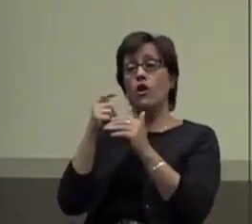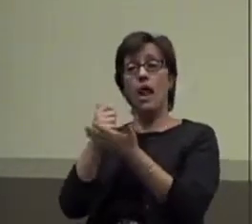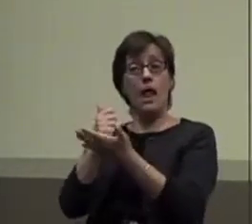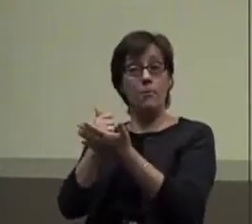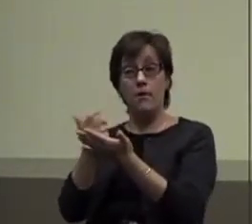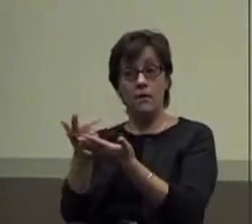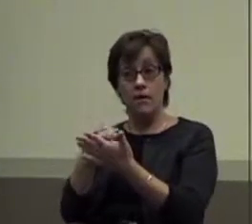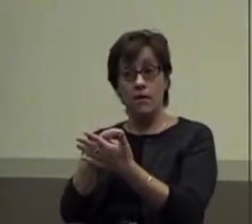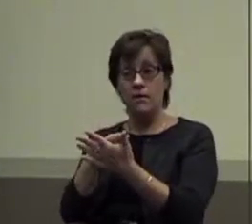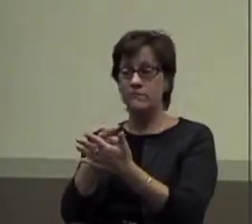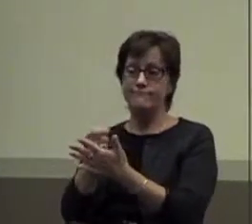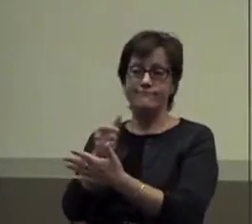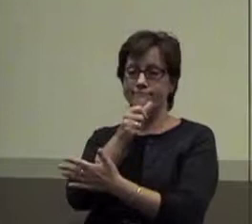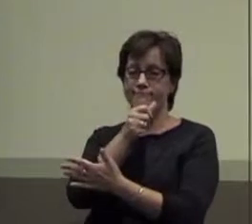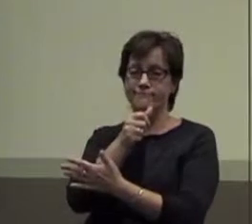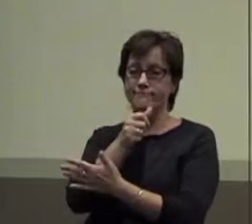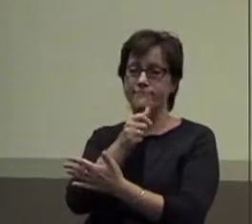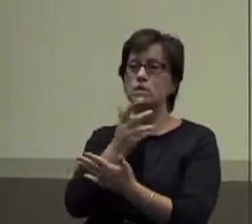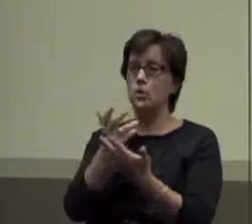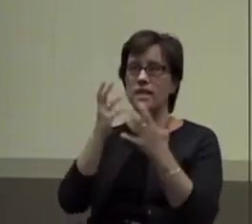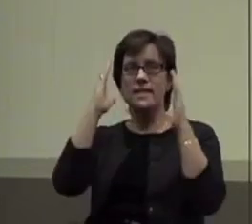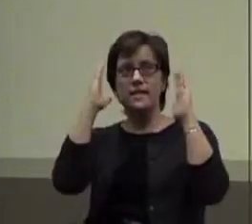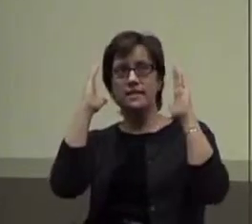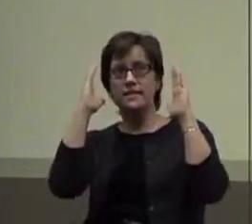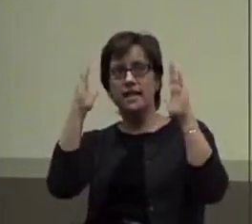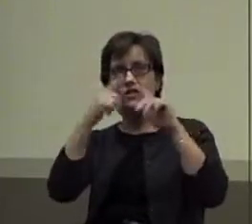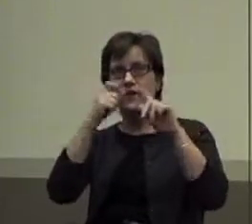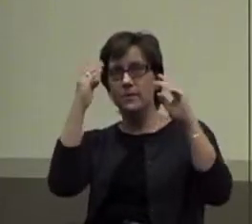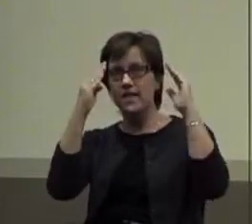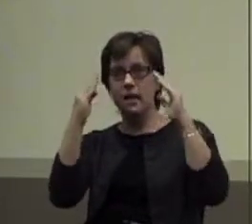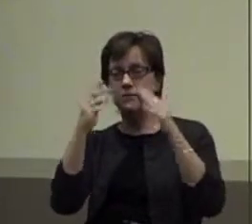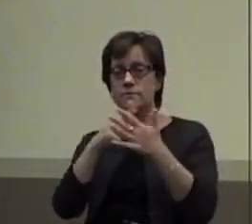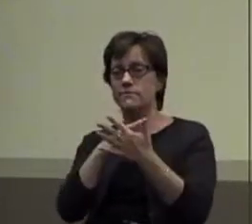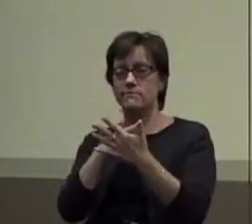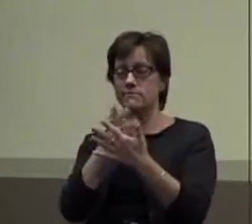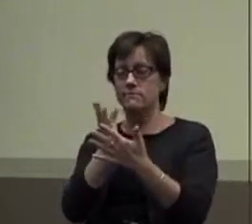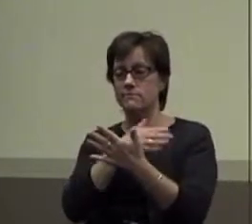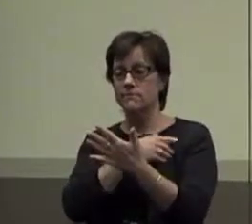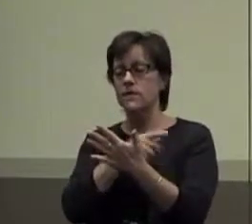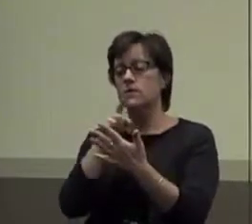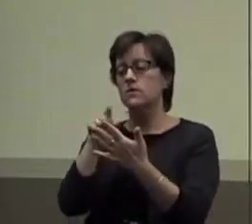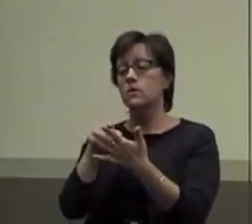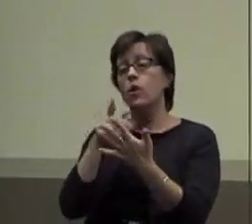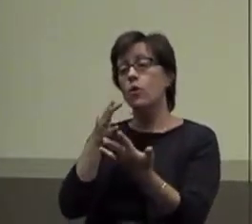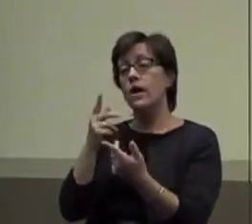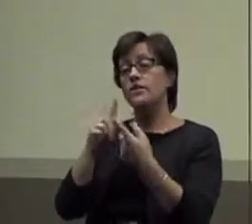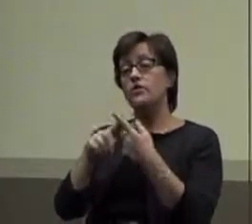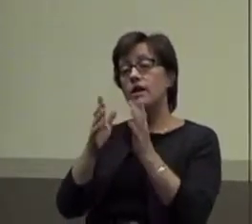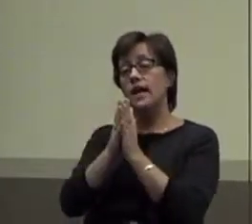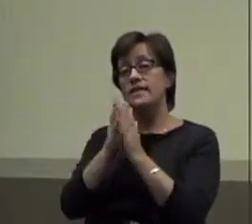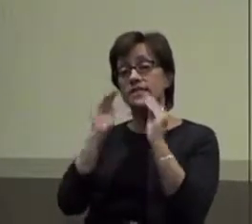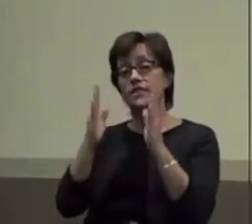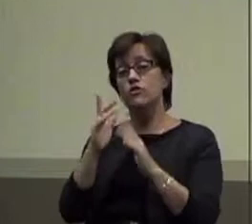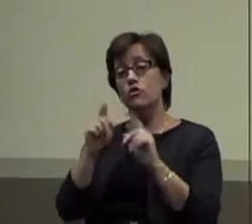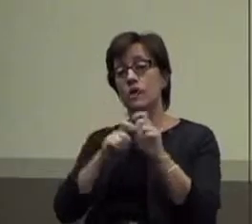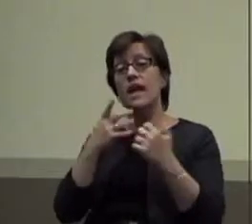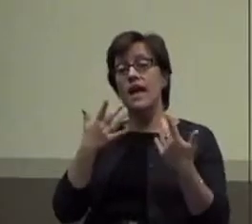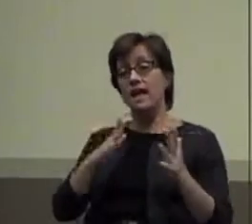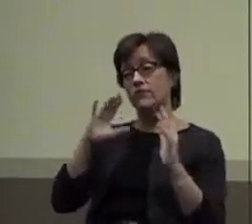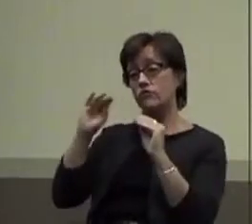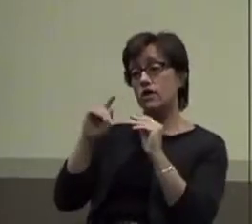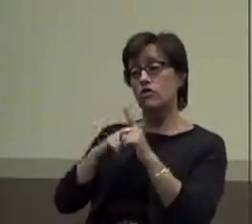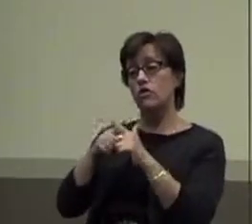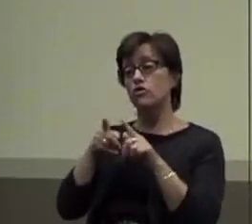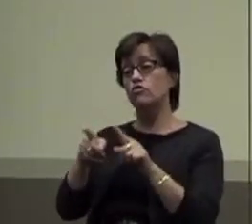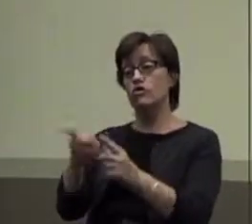that one? No. No, because it's adult attention. So it wouldn't result in that. Right? Wait to ask teacher questions after instruction or